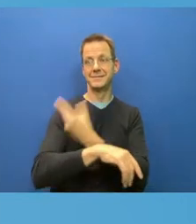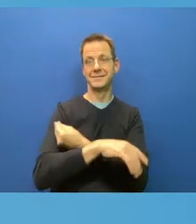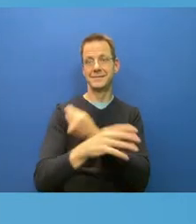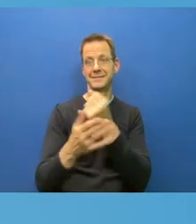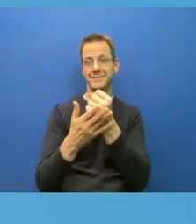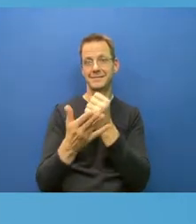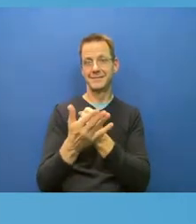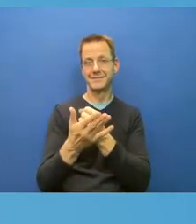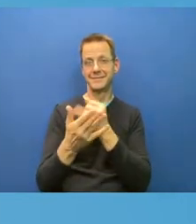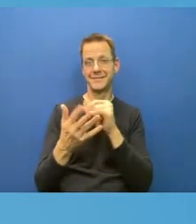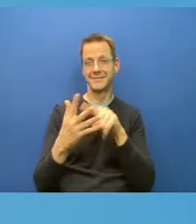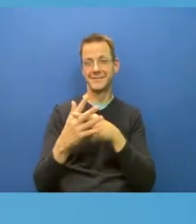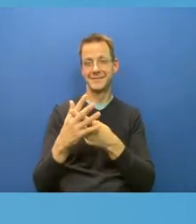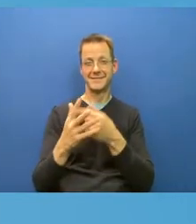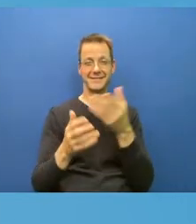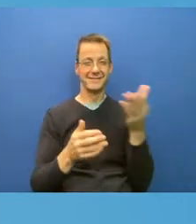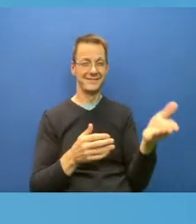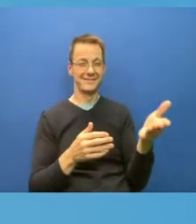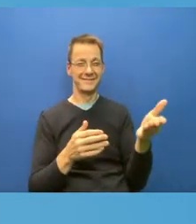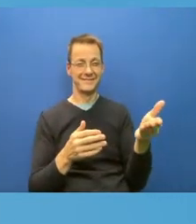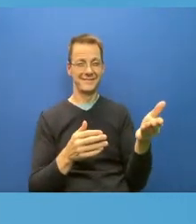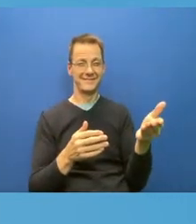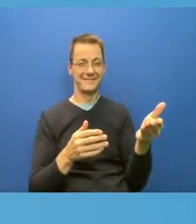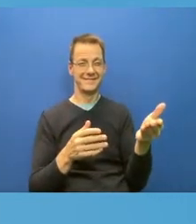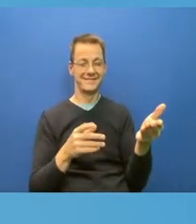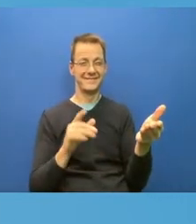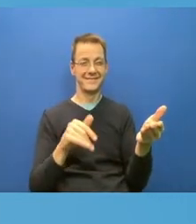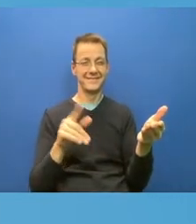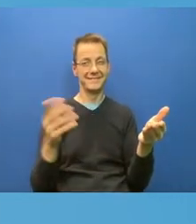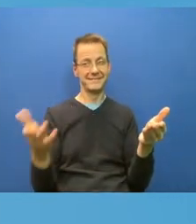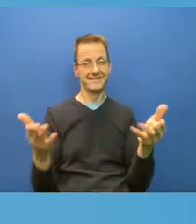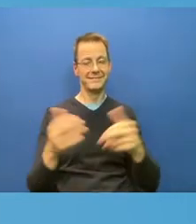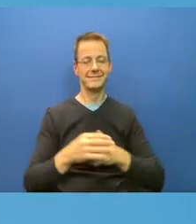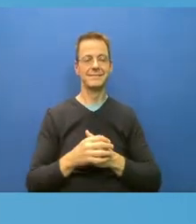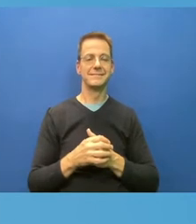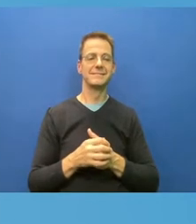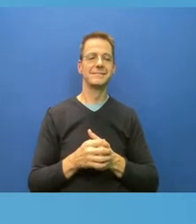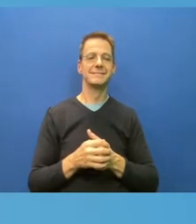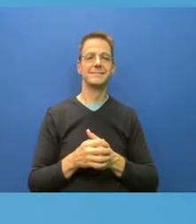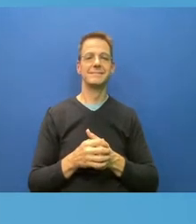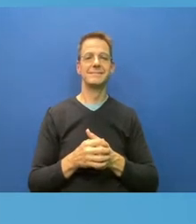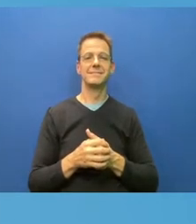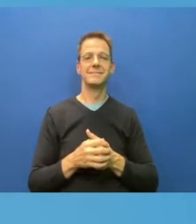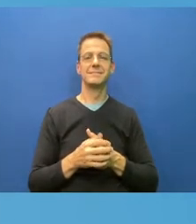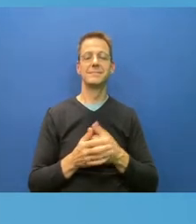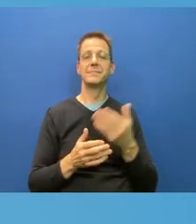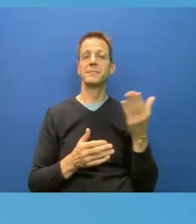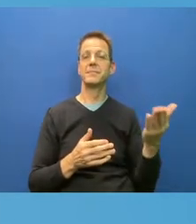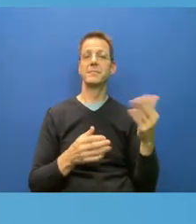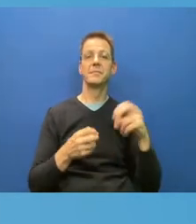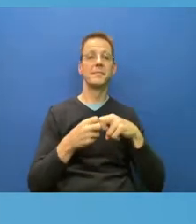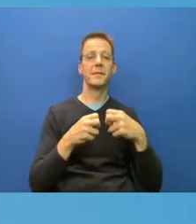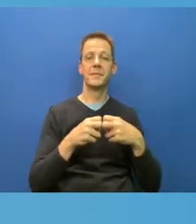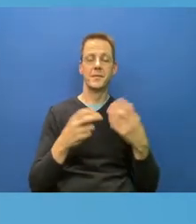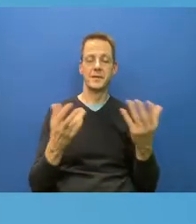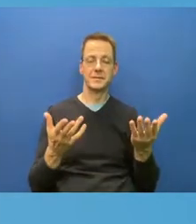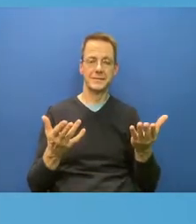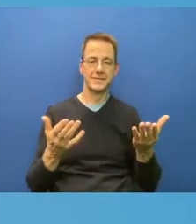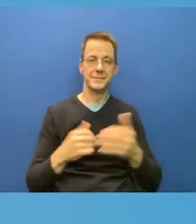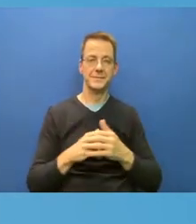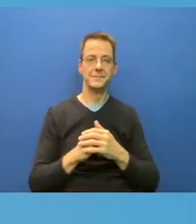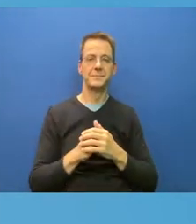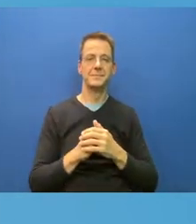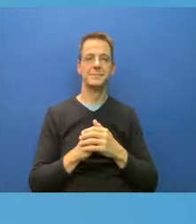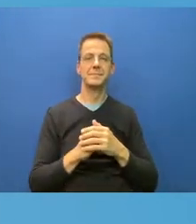issue. I think that the one of the issues with the employer vaccine mandates is that employers were nervous to mandate their their